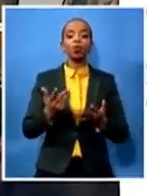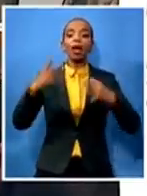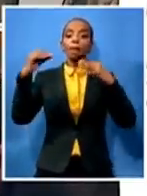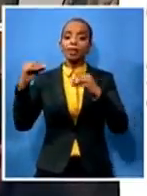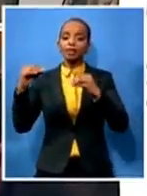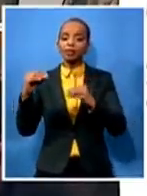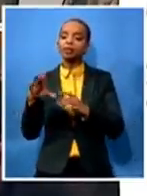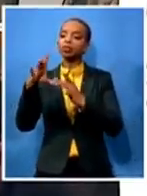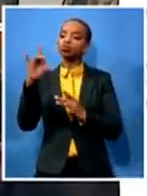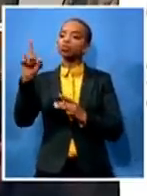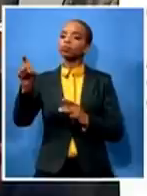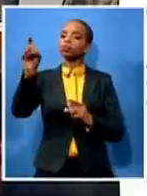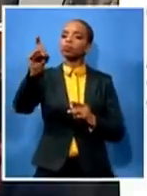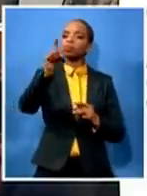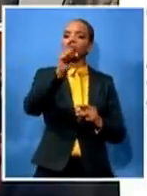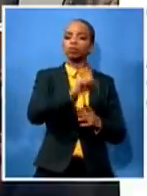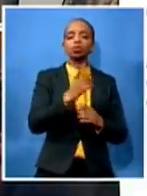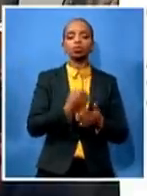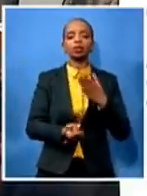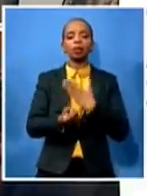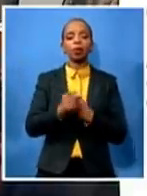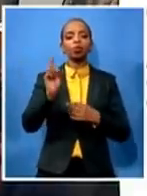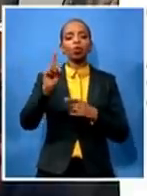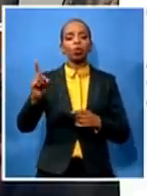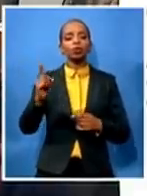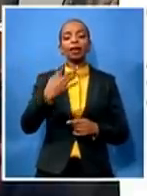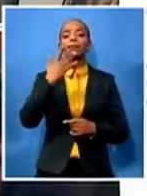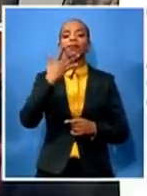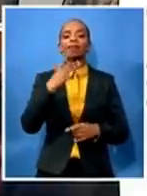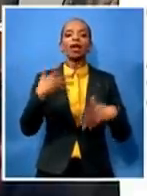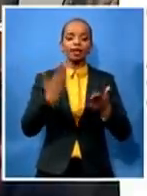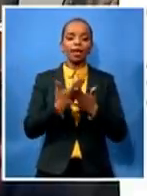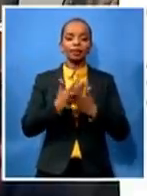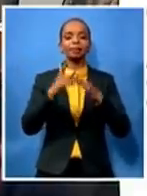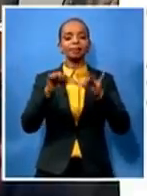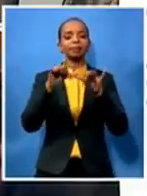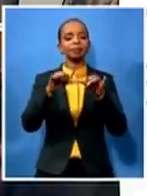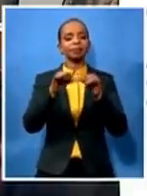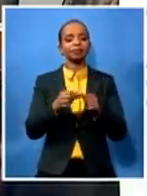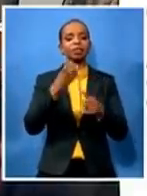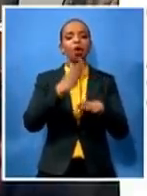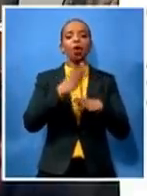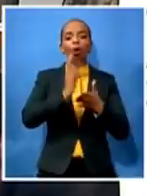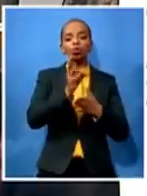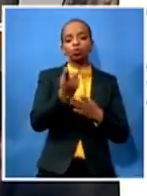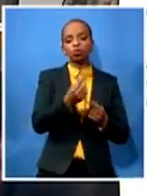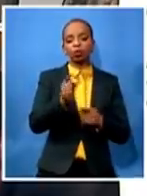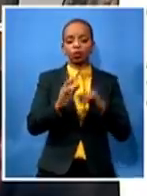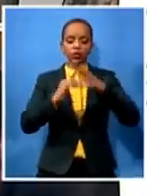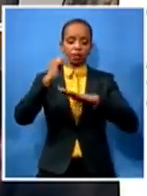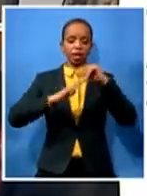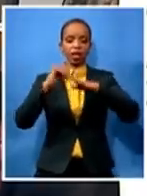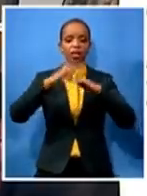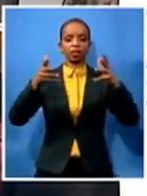pursue their interests and would also to reconstruct and rebuild this country the support that was